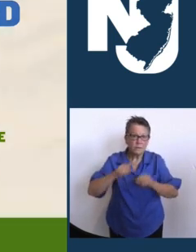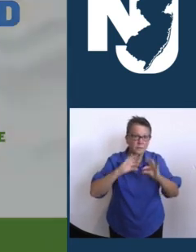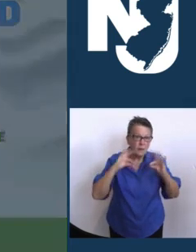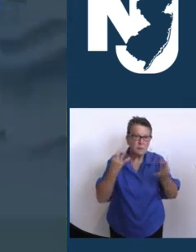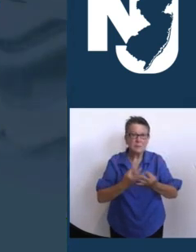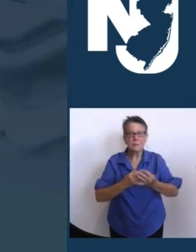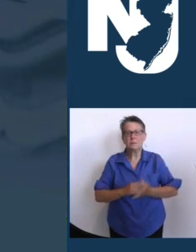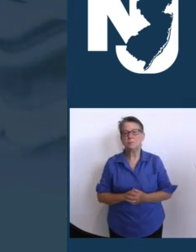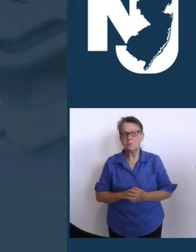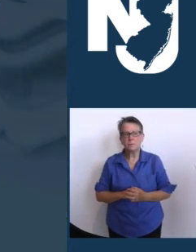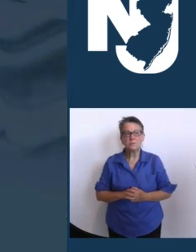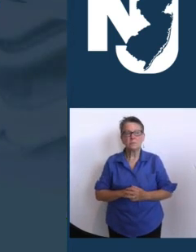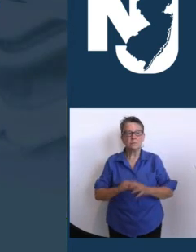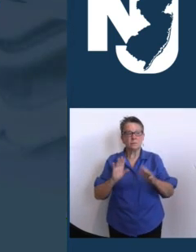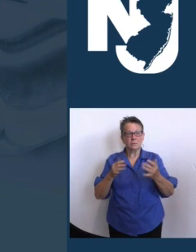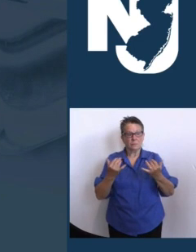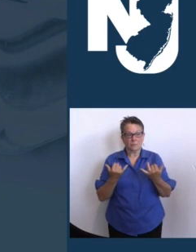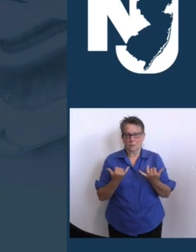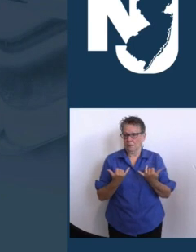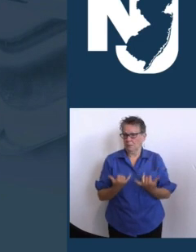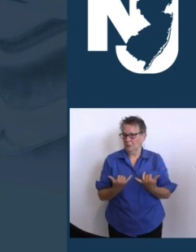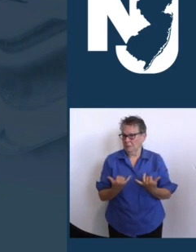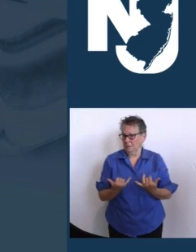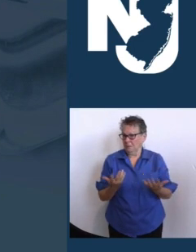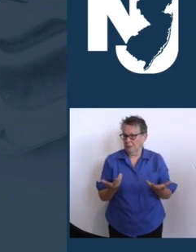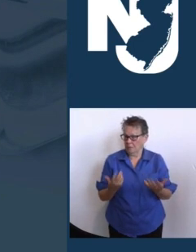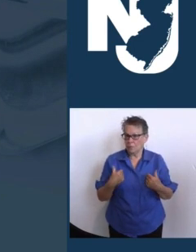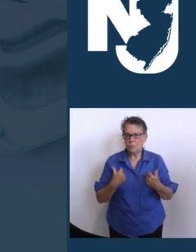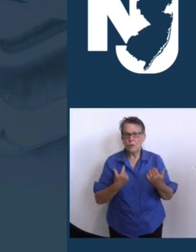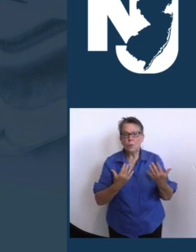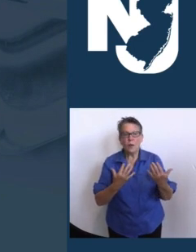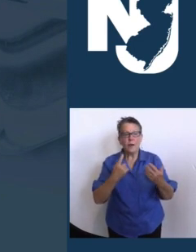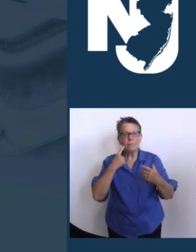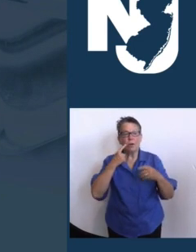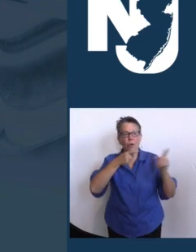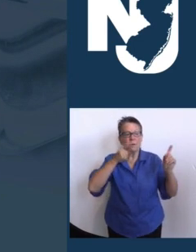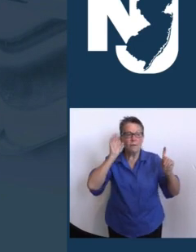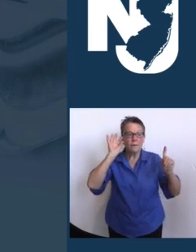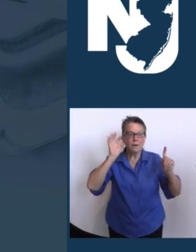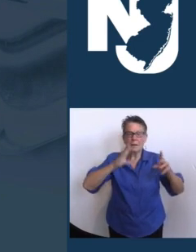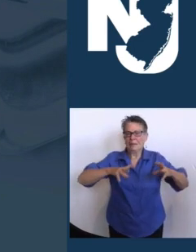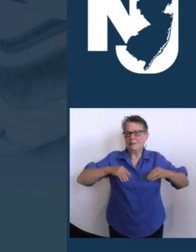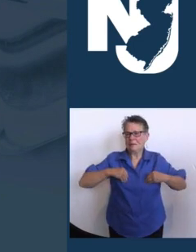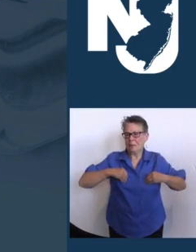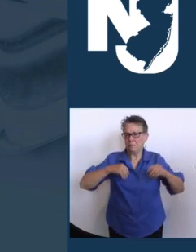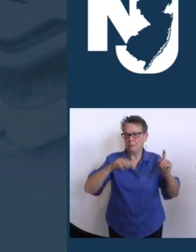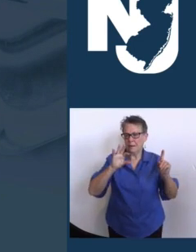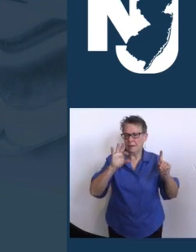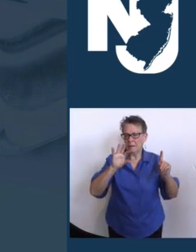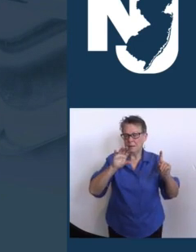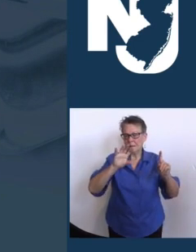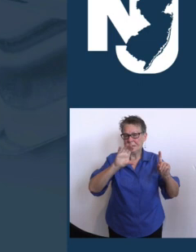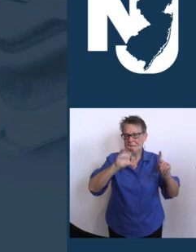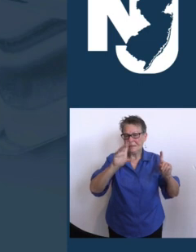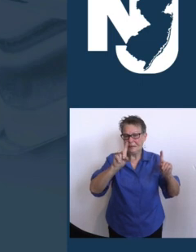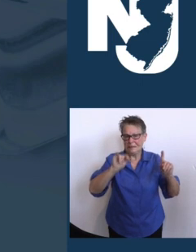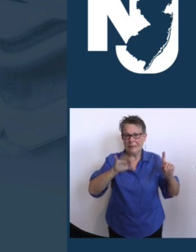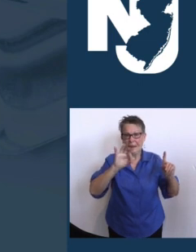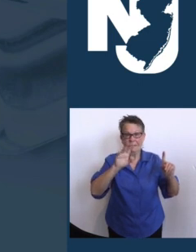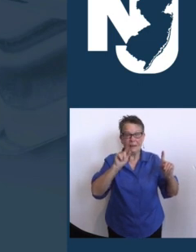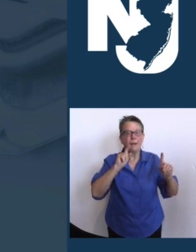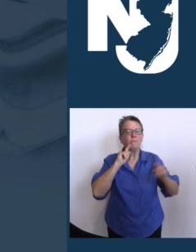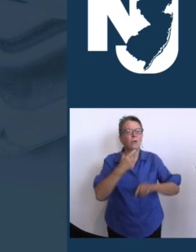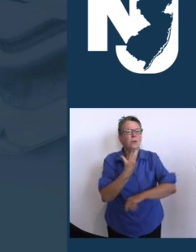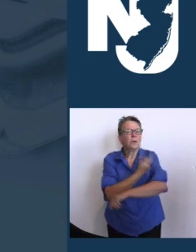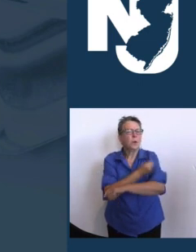on. We are still awaiting word regarding federal authorization of booster shots. Even without this guidance,